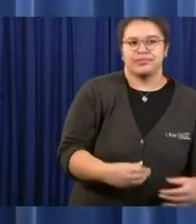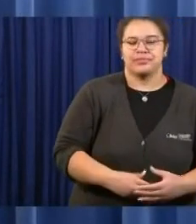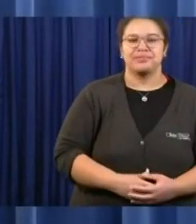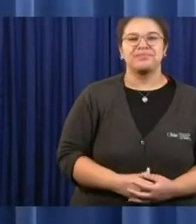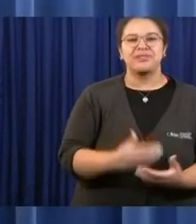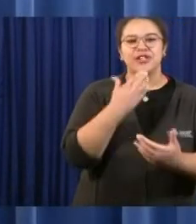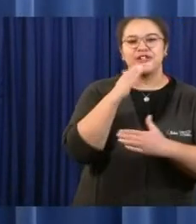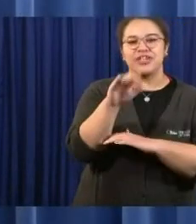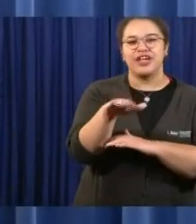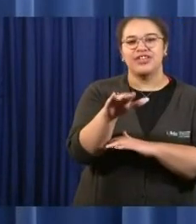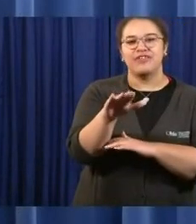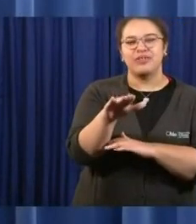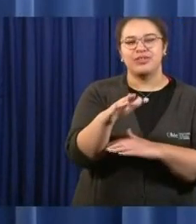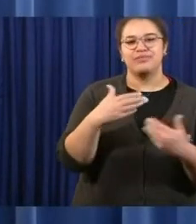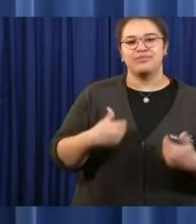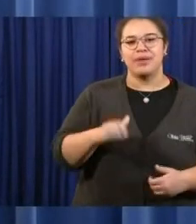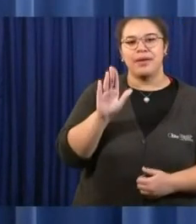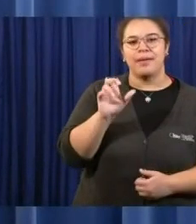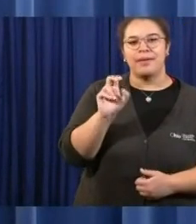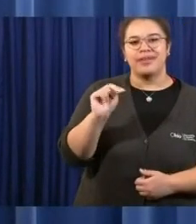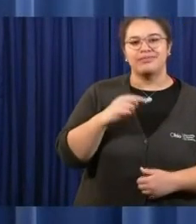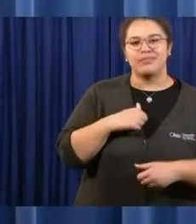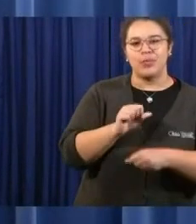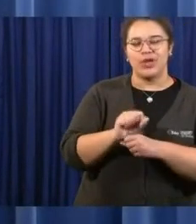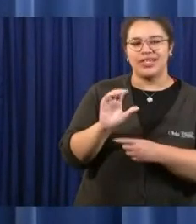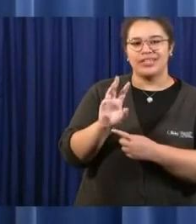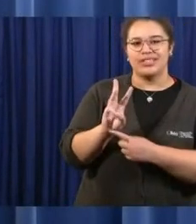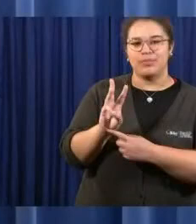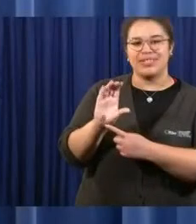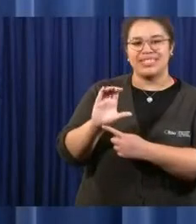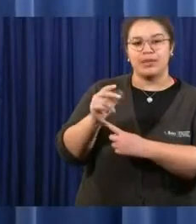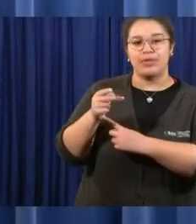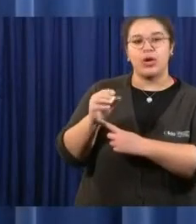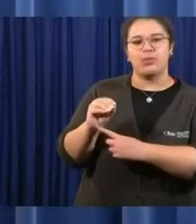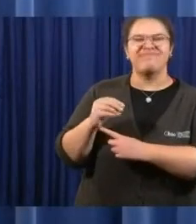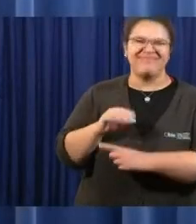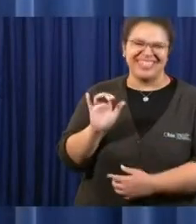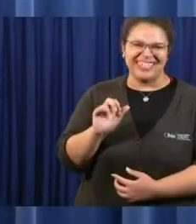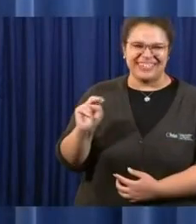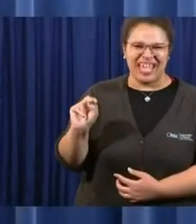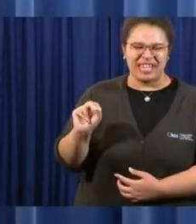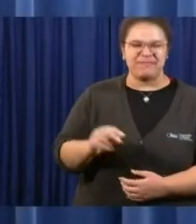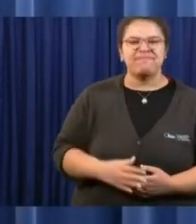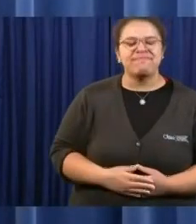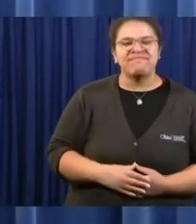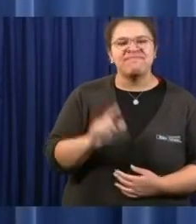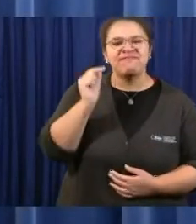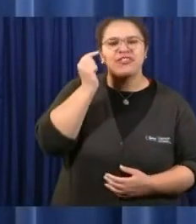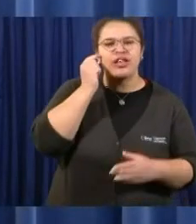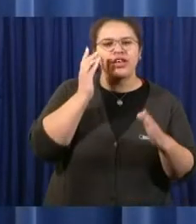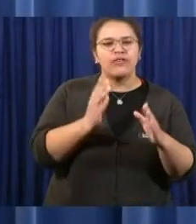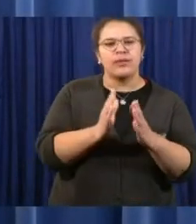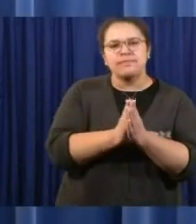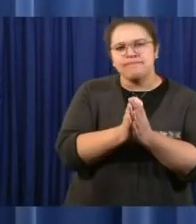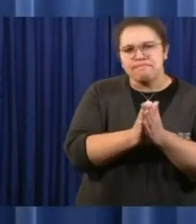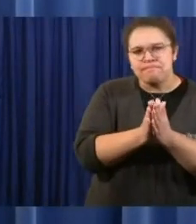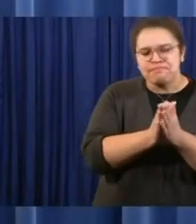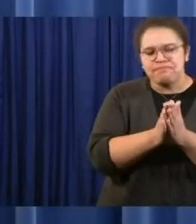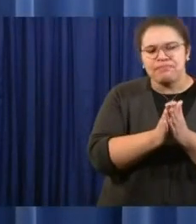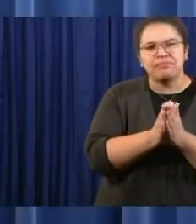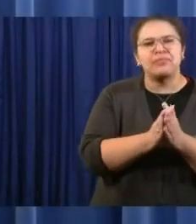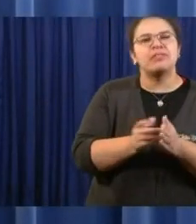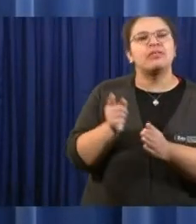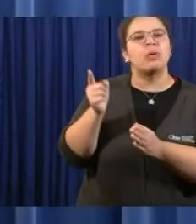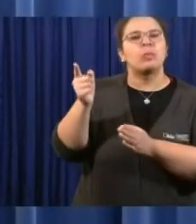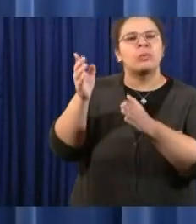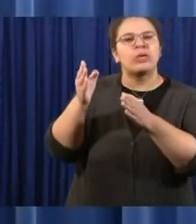Good afternoon, Governor DeWine. Ben Schwartz with WCPO in Cincinnati. Governor, want to ask you a question that was sent in from